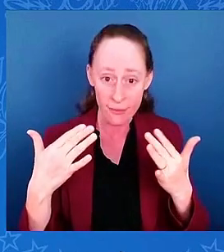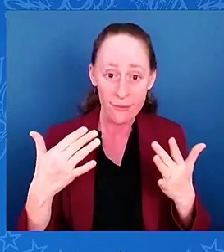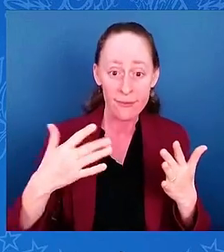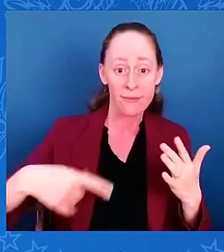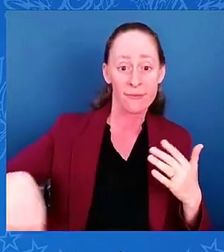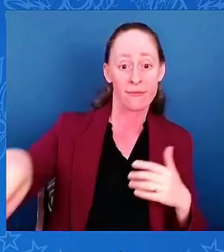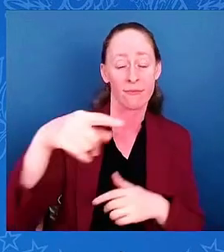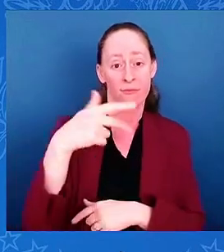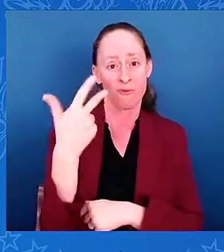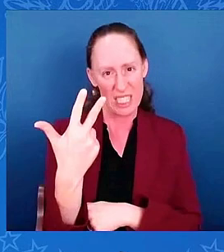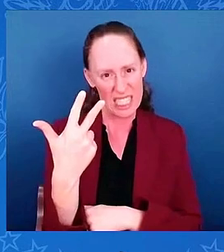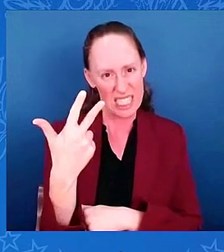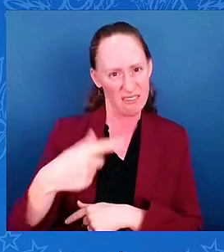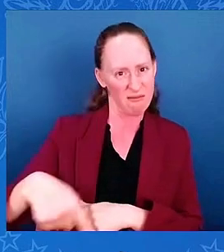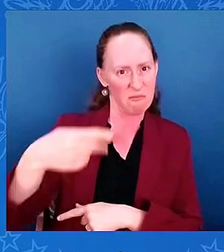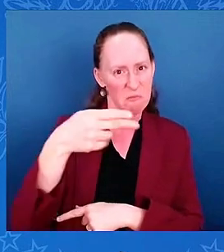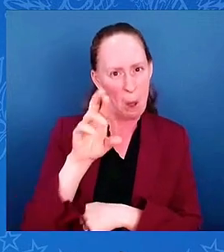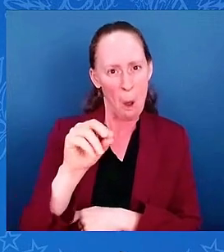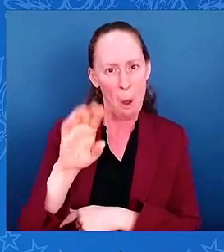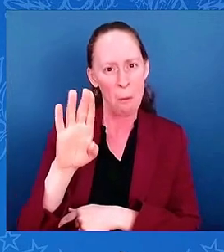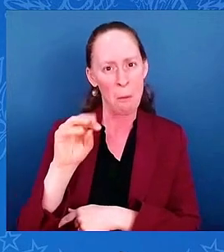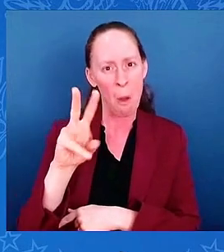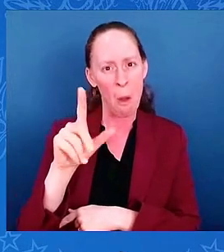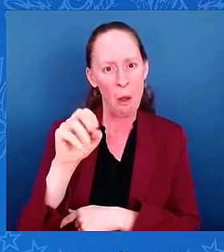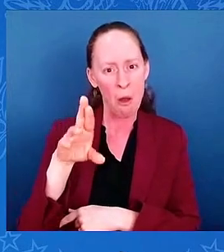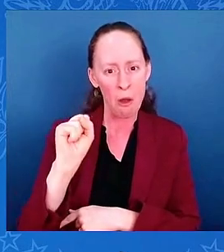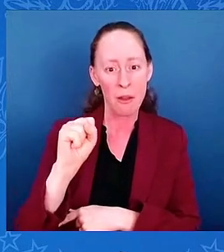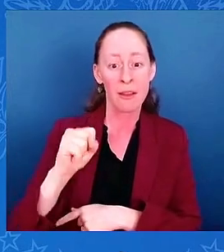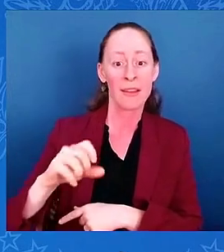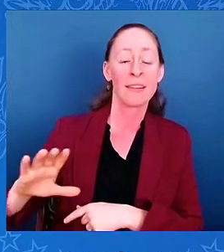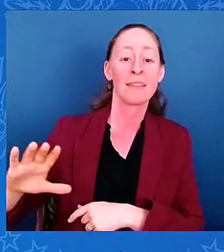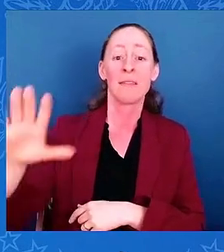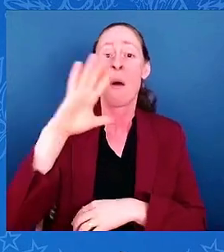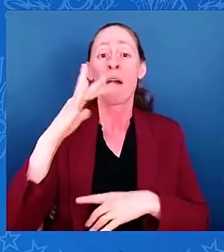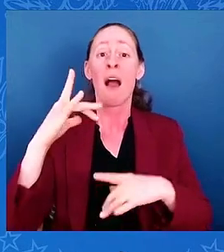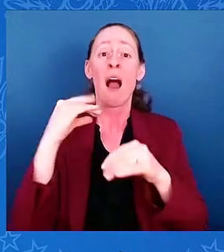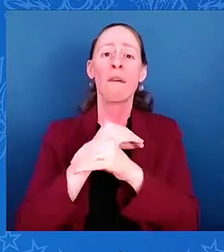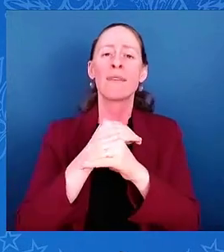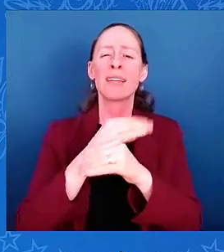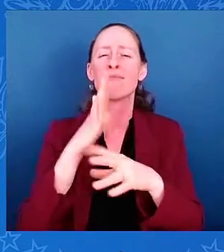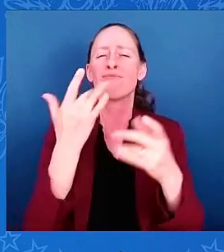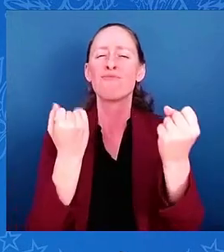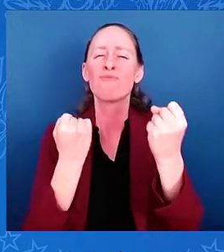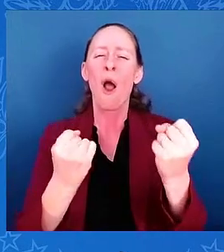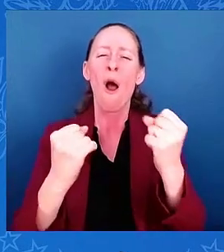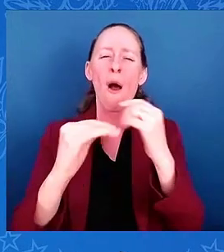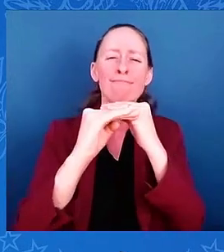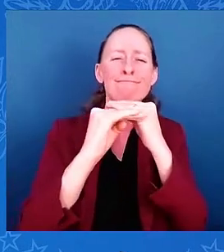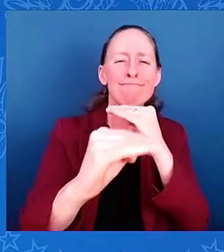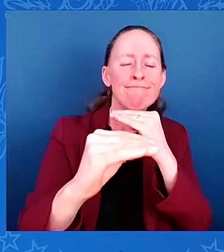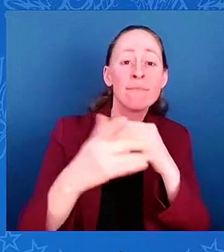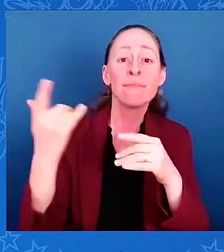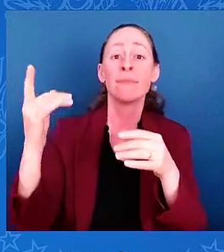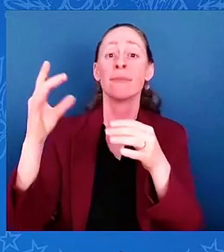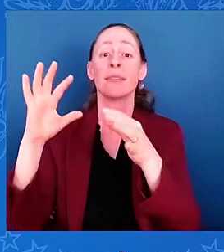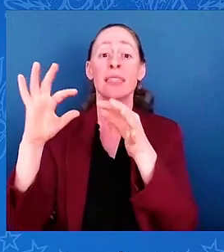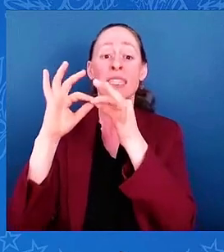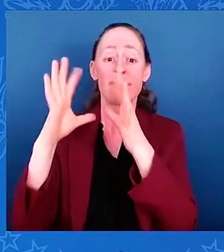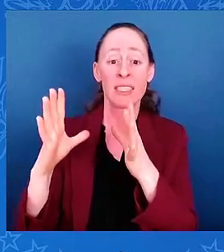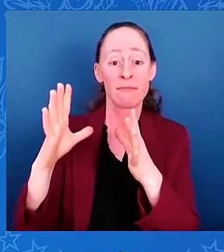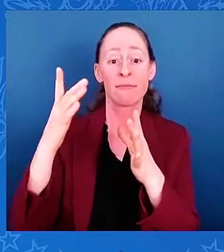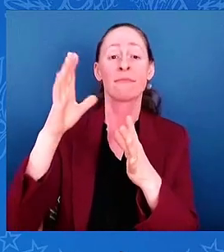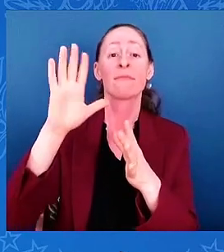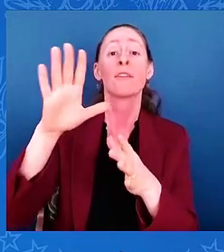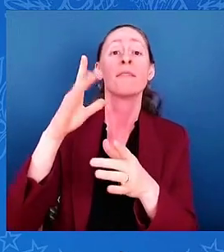resilient offense, top defense led by one of the best coordinators in the game, and led by one of the best defensive players in the game, Chris